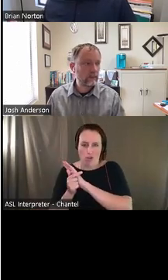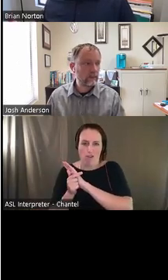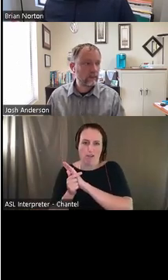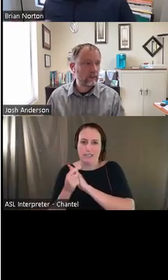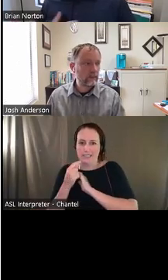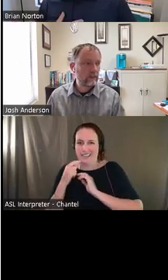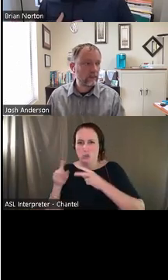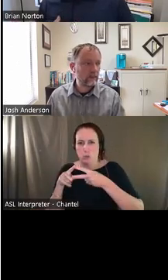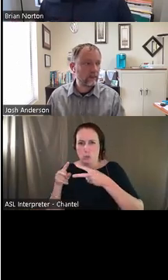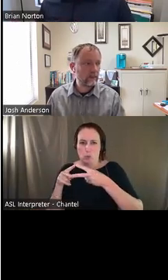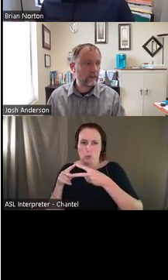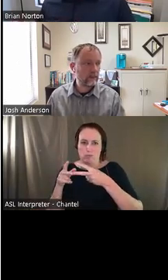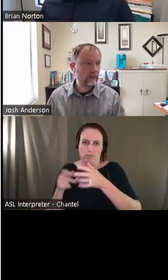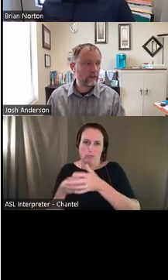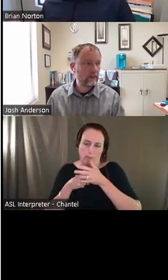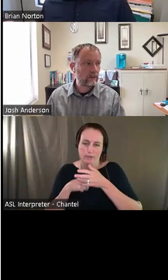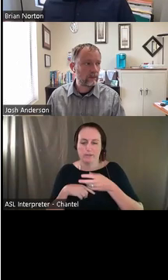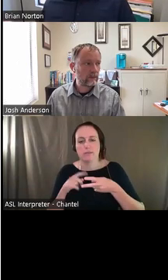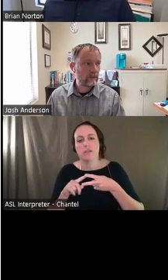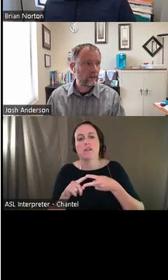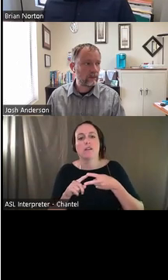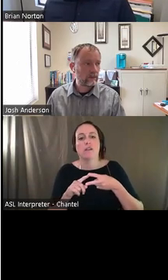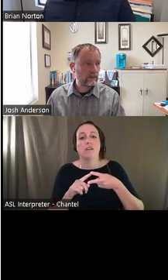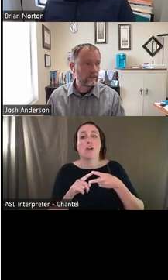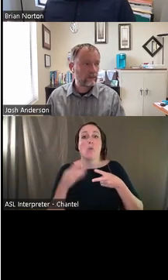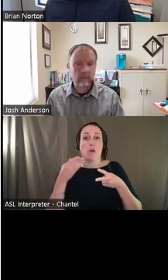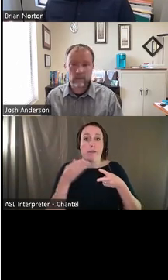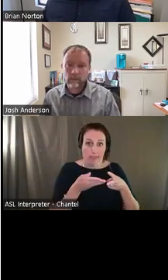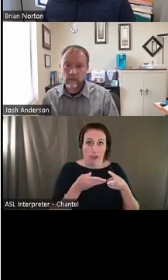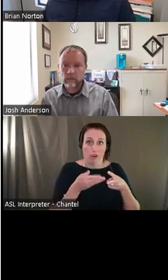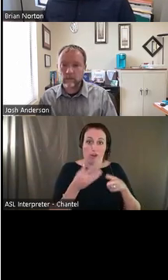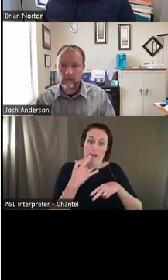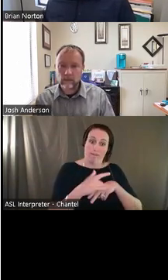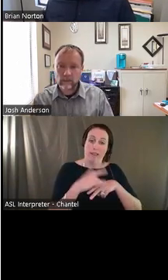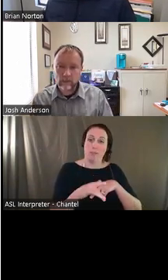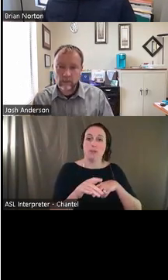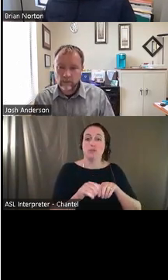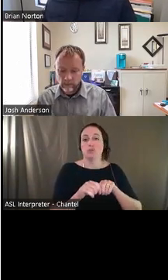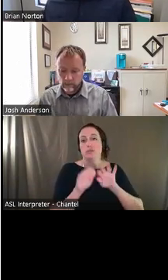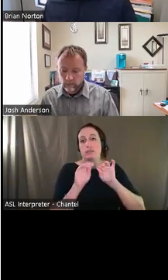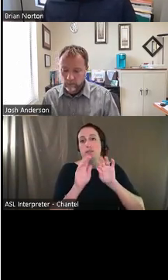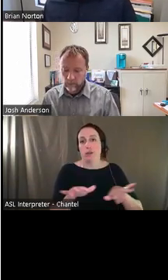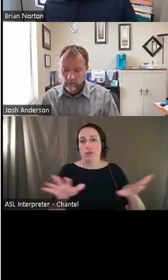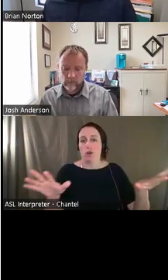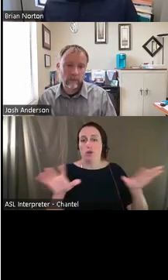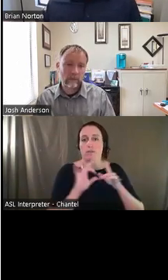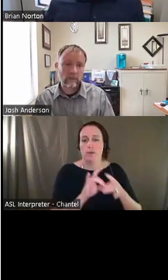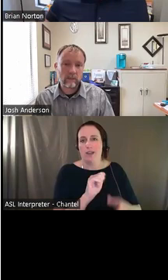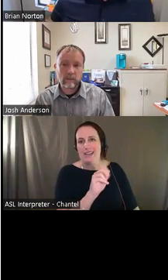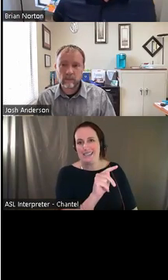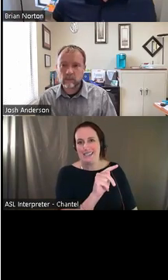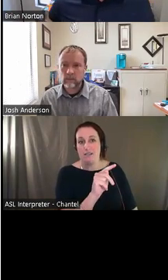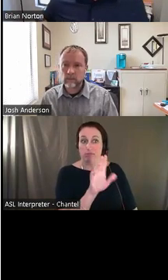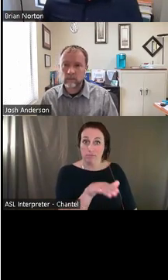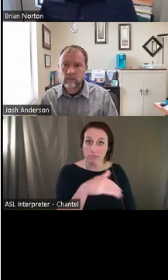ultimately it kind of boils down for me is that we are there to spread the word, um, to help people get their hands on assistive technology. Um, and so